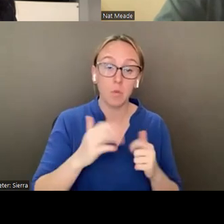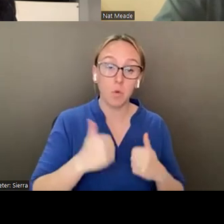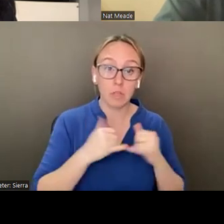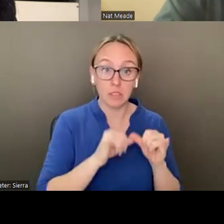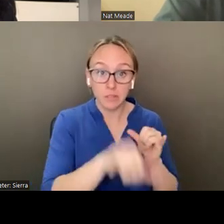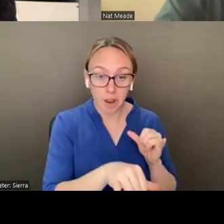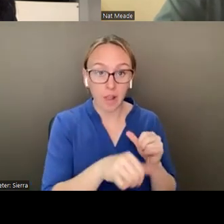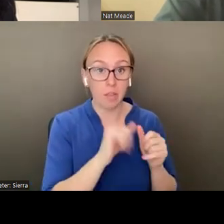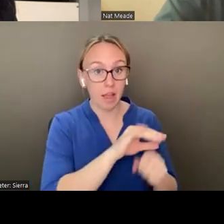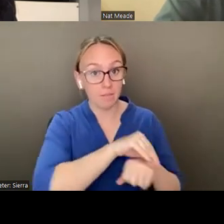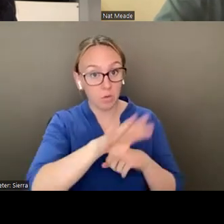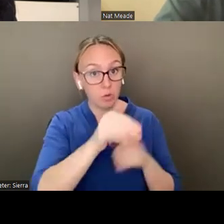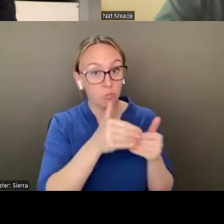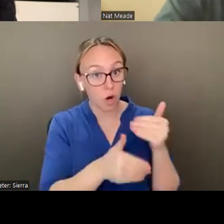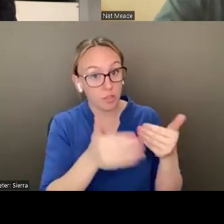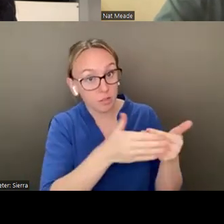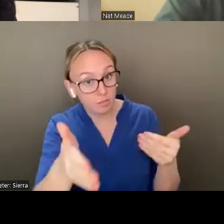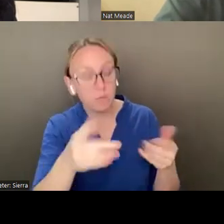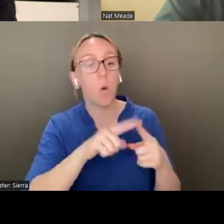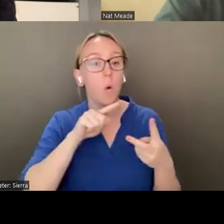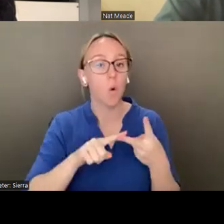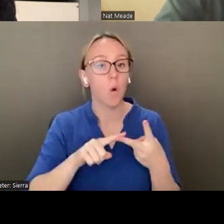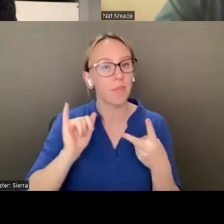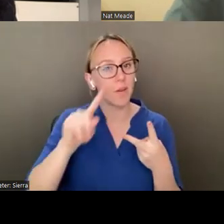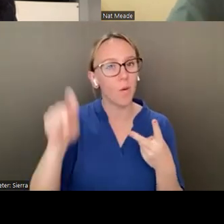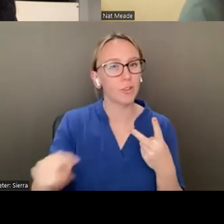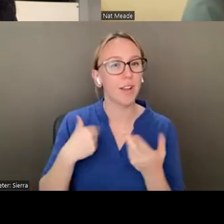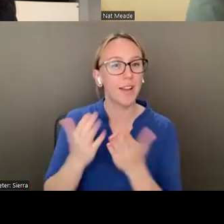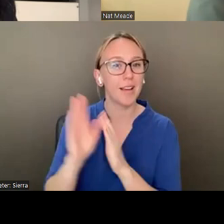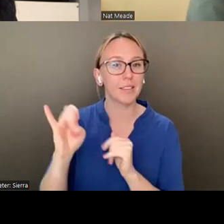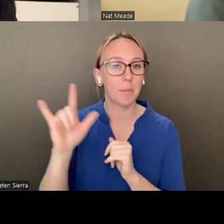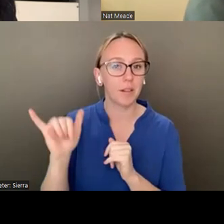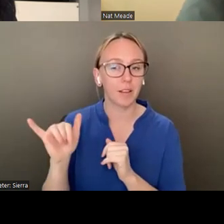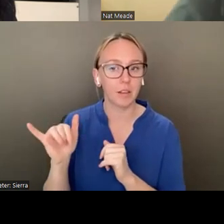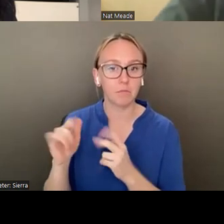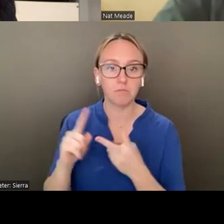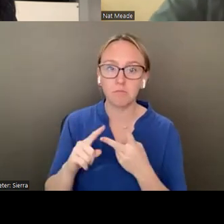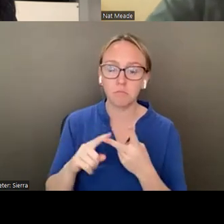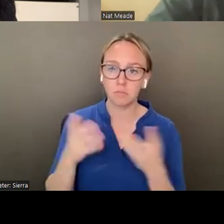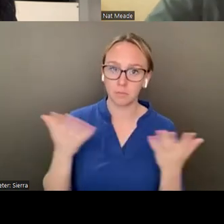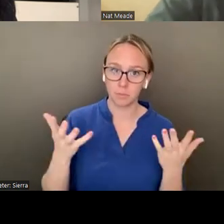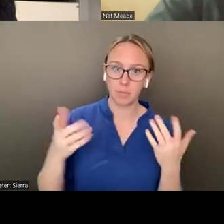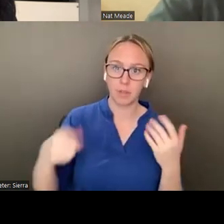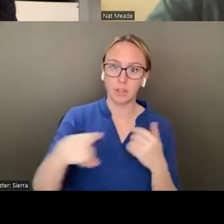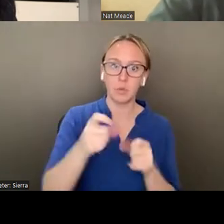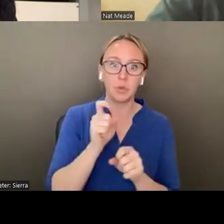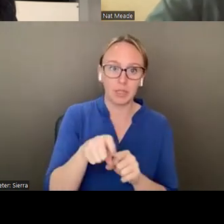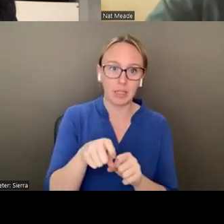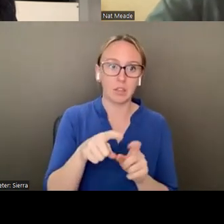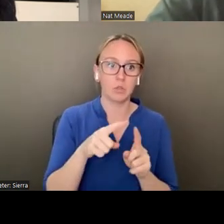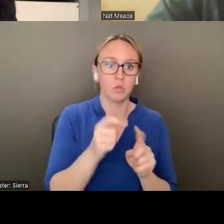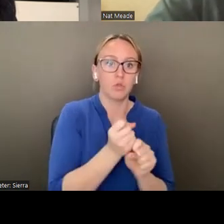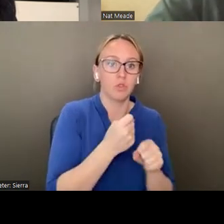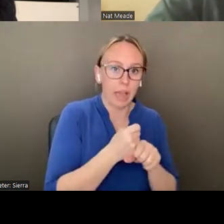forward? Or to the question I posed to Emily, which was, what do you need to create or to be productive?